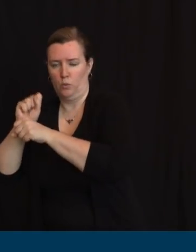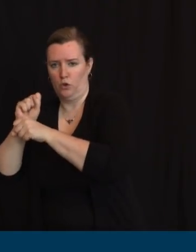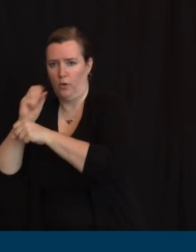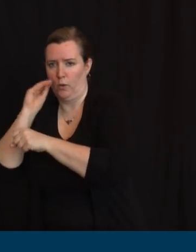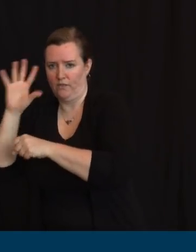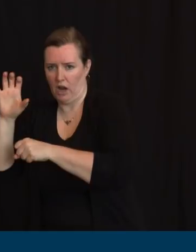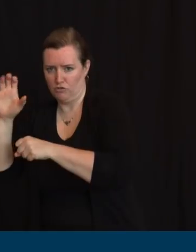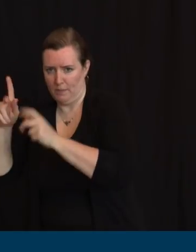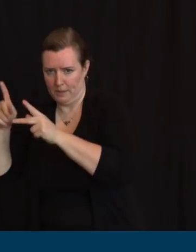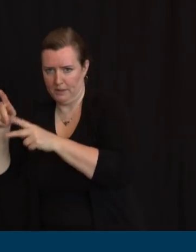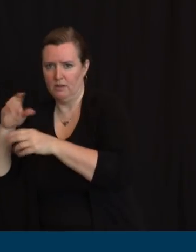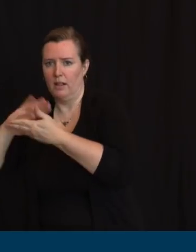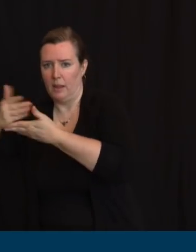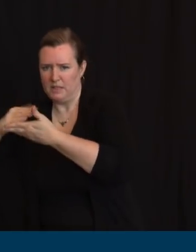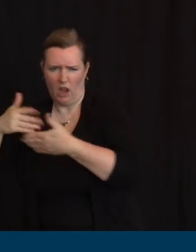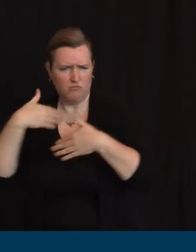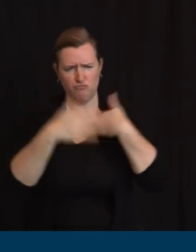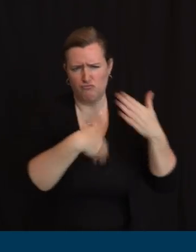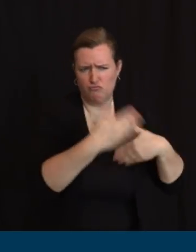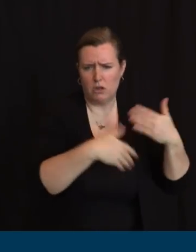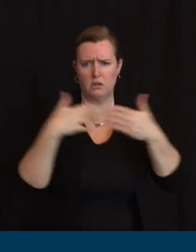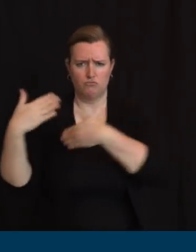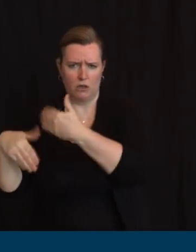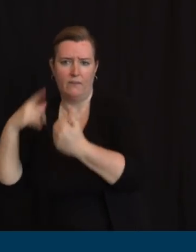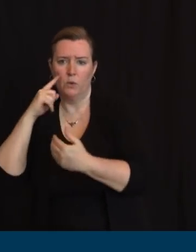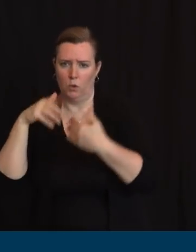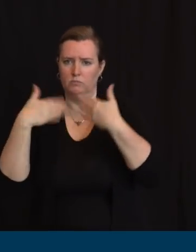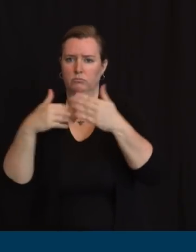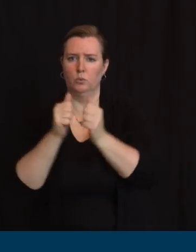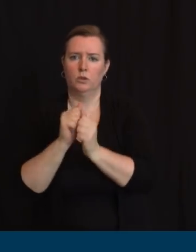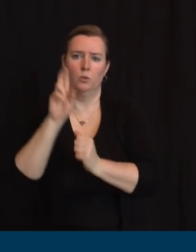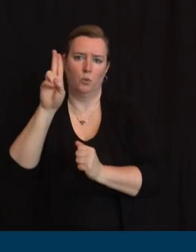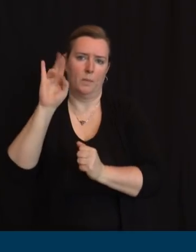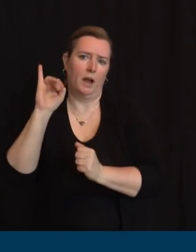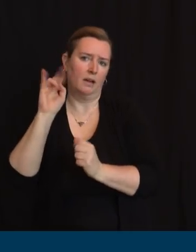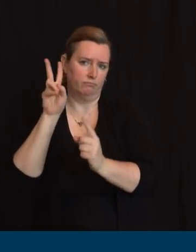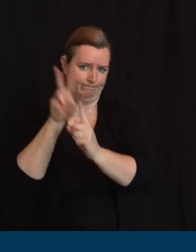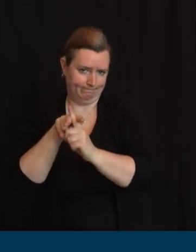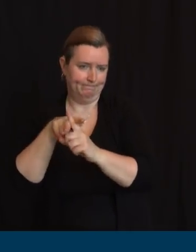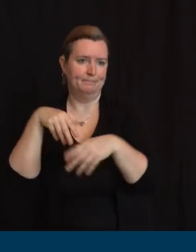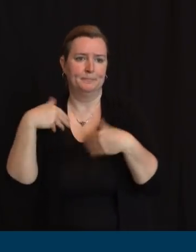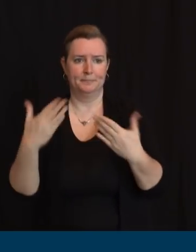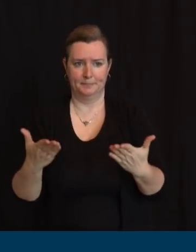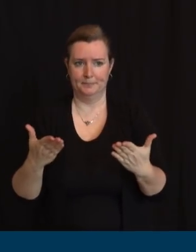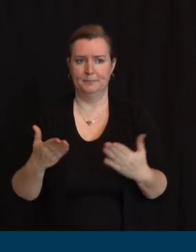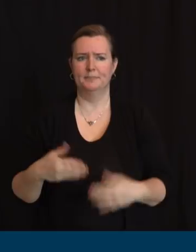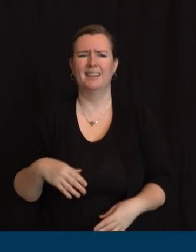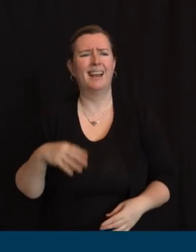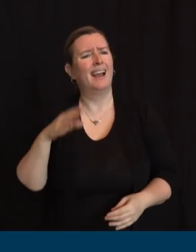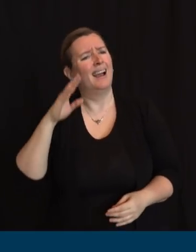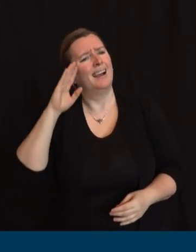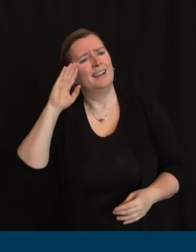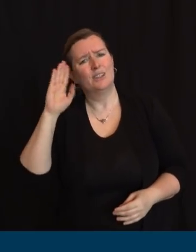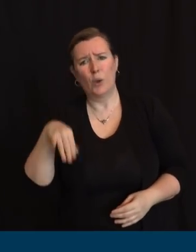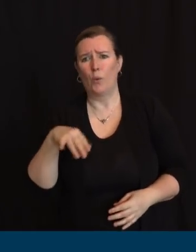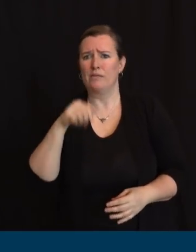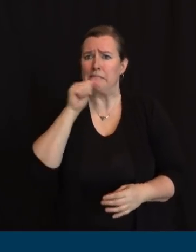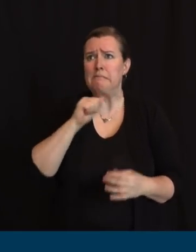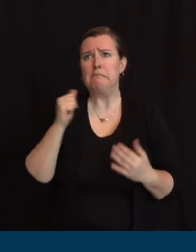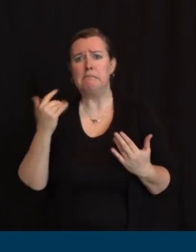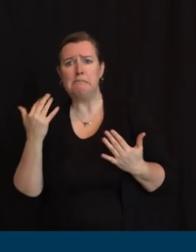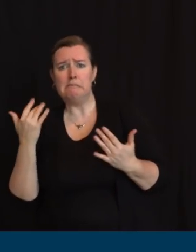As we've said many times before, no one is going to lose one single penny of benefits they deserve.